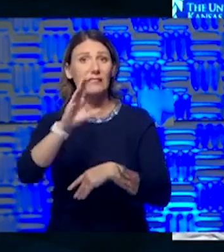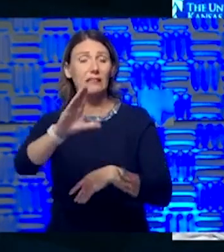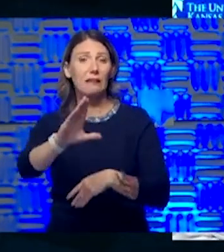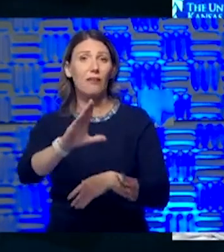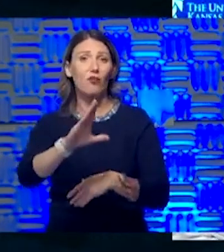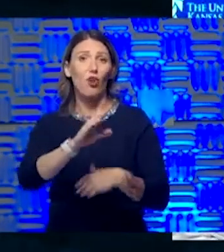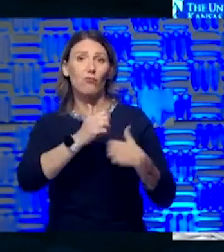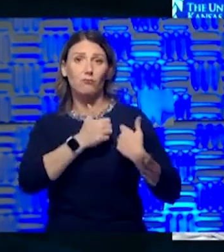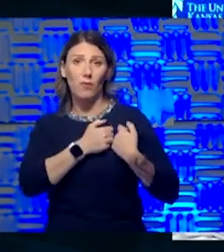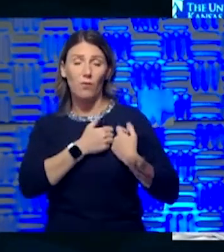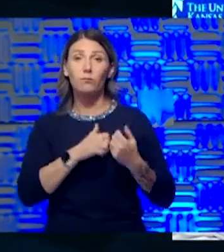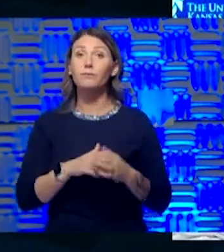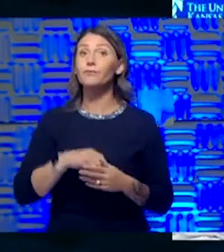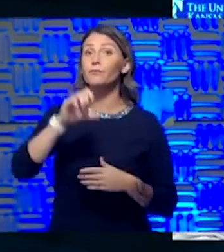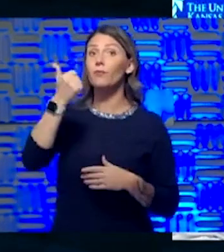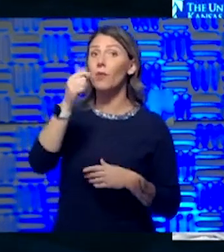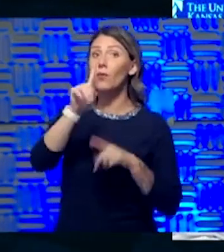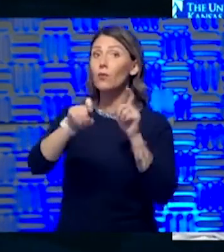Other questions from the media.